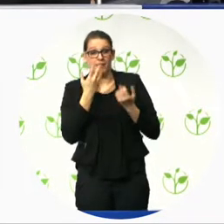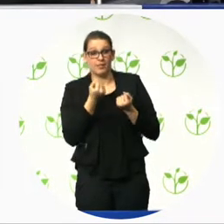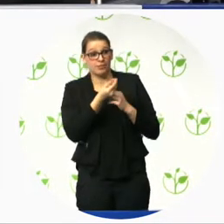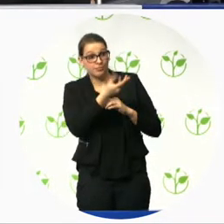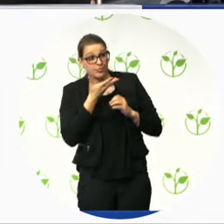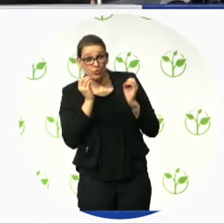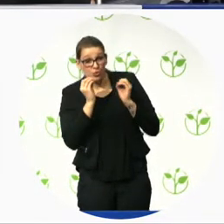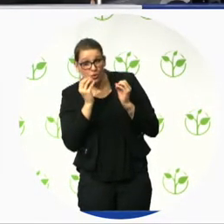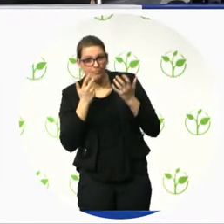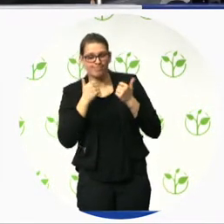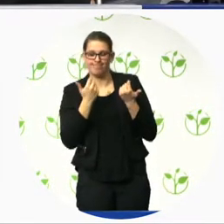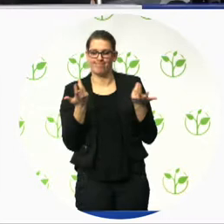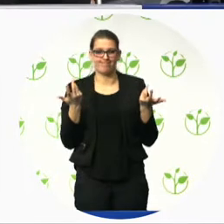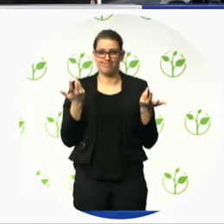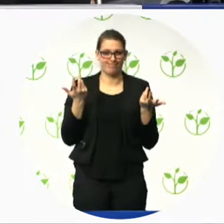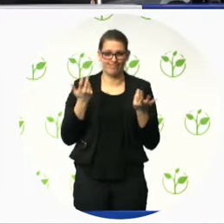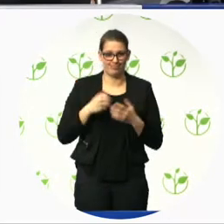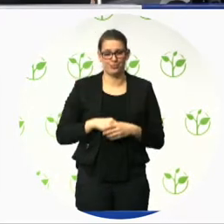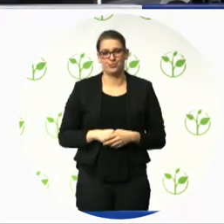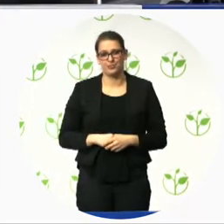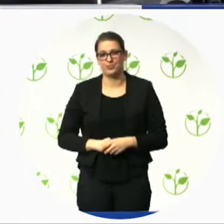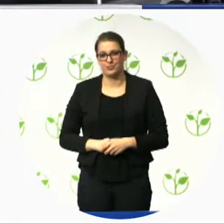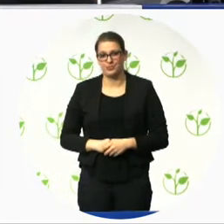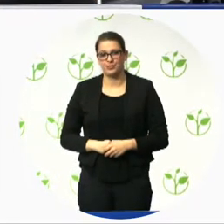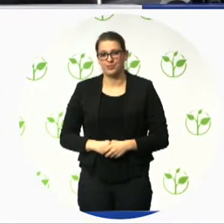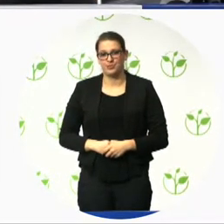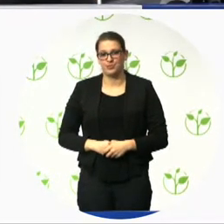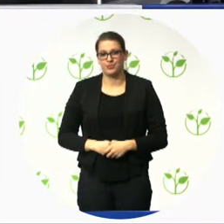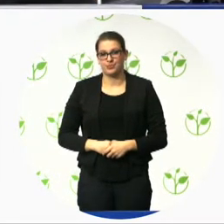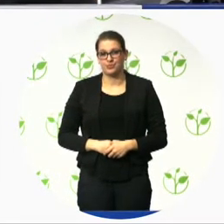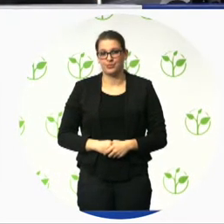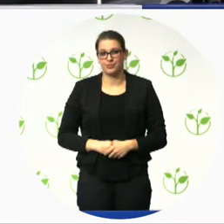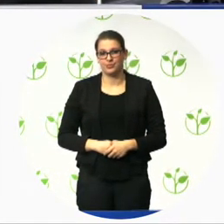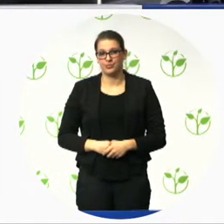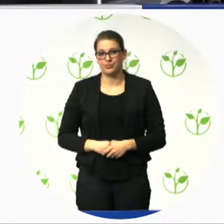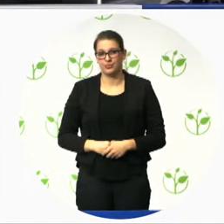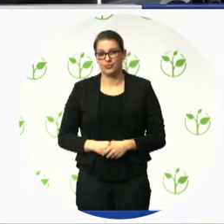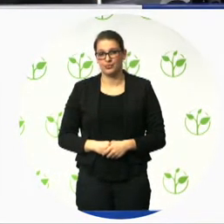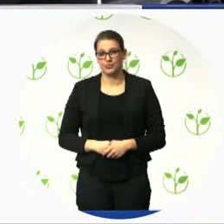of the different websites. And that was one of our main goals,